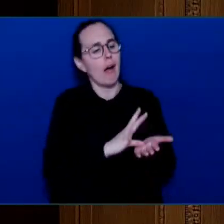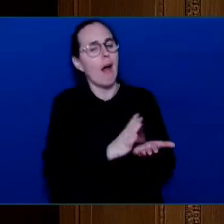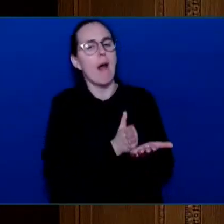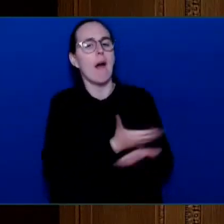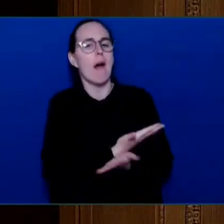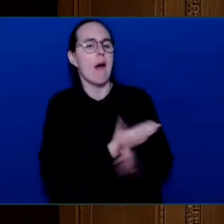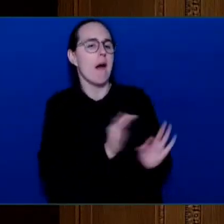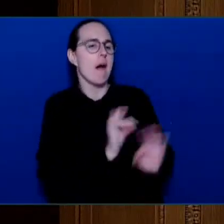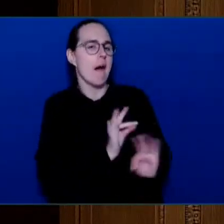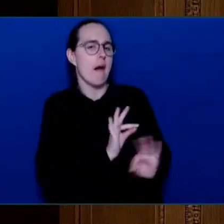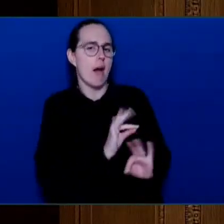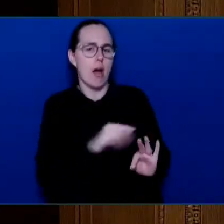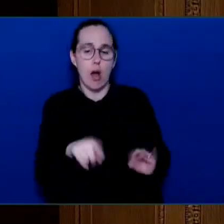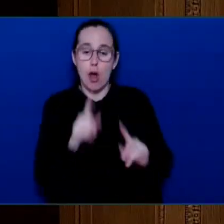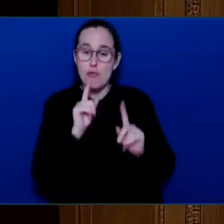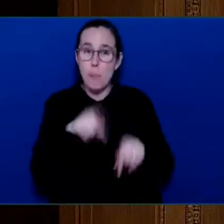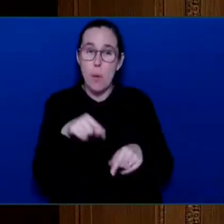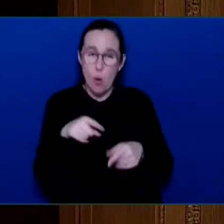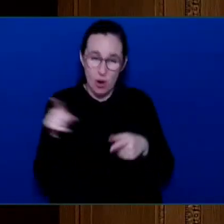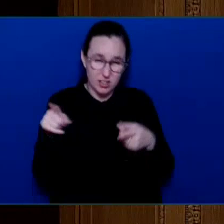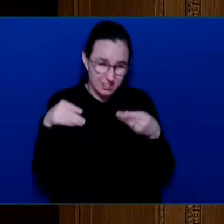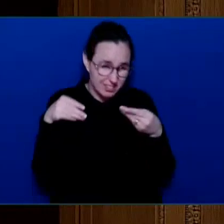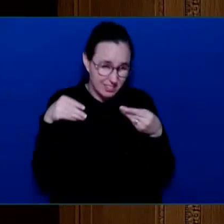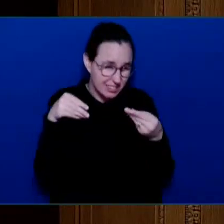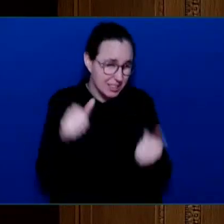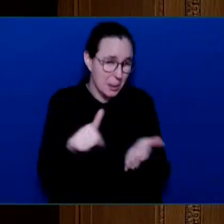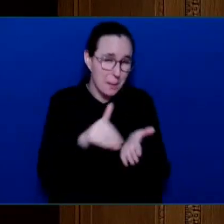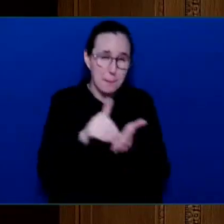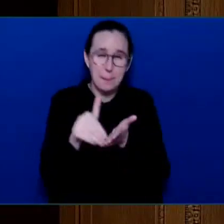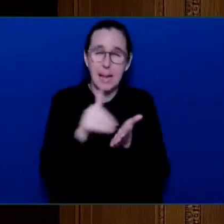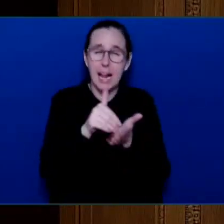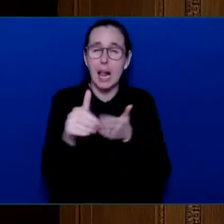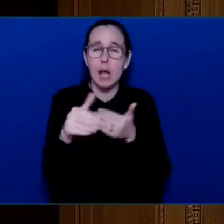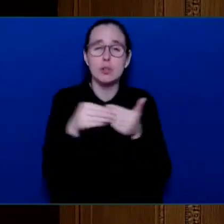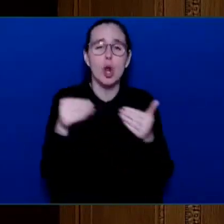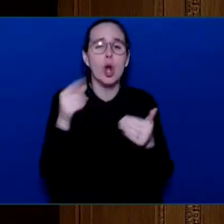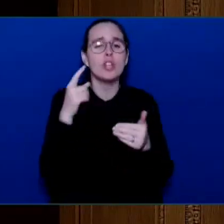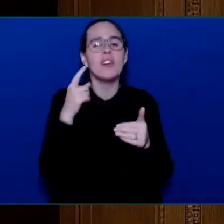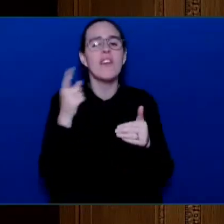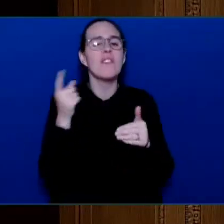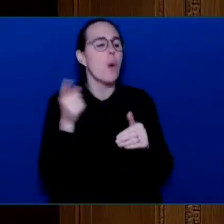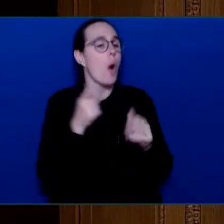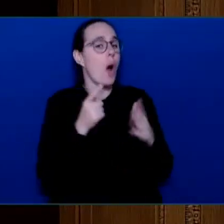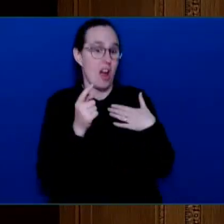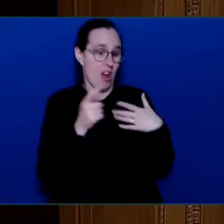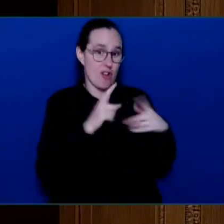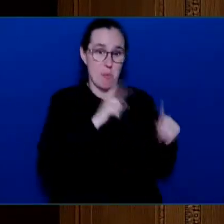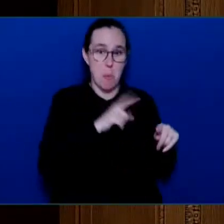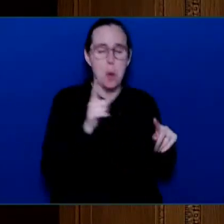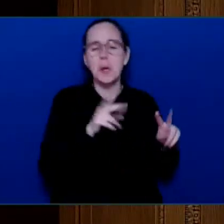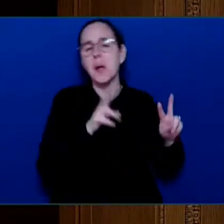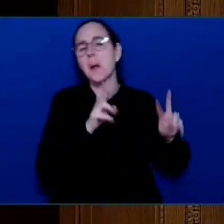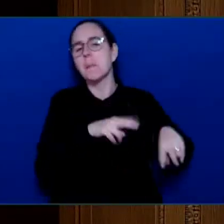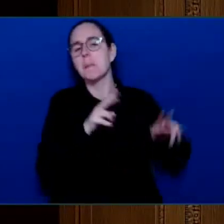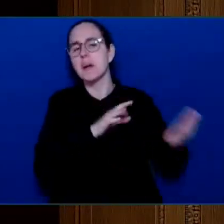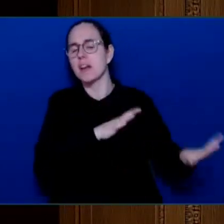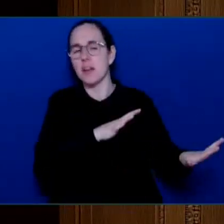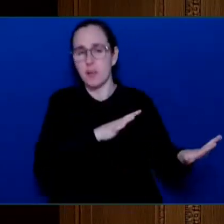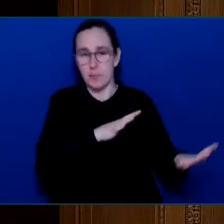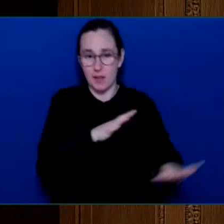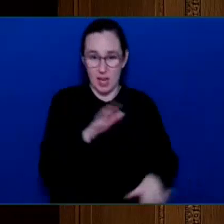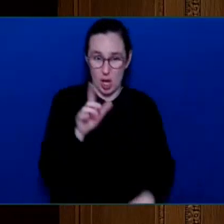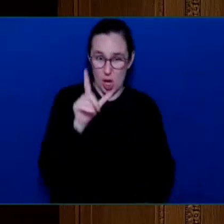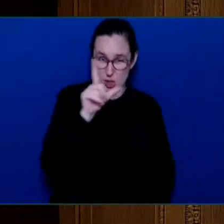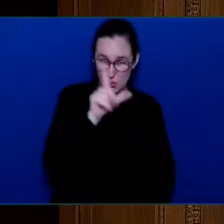this analysis and this report. Mr. Speaker, there is a $28 billion gap between